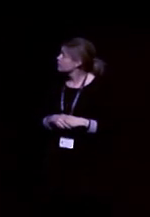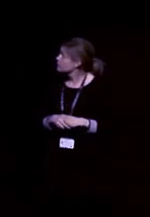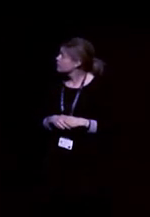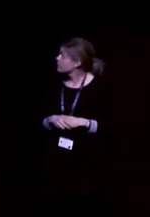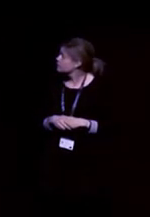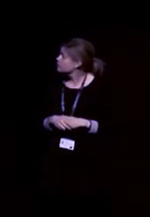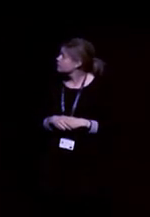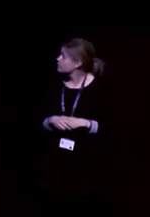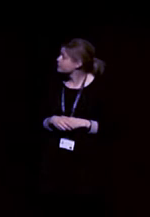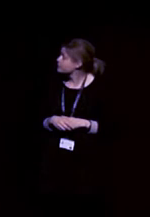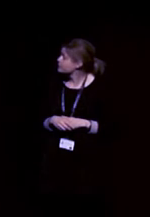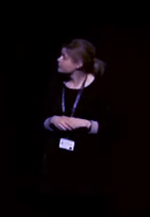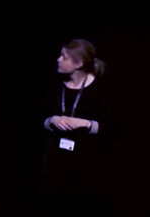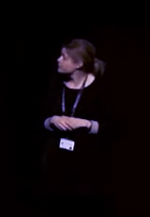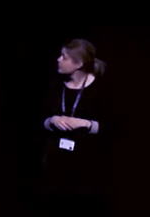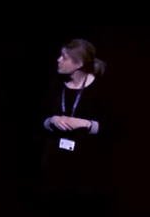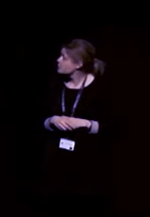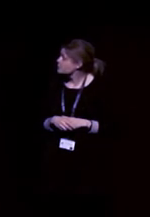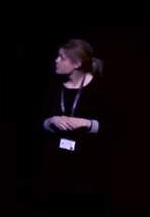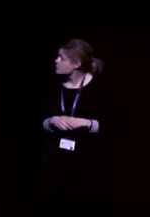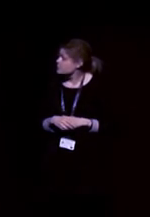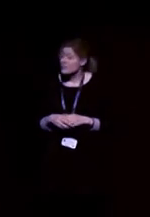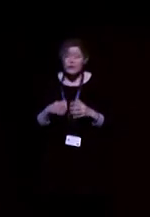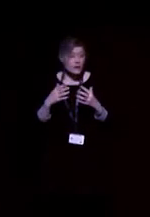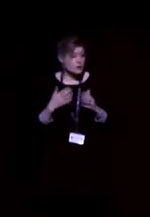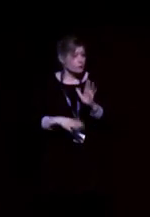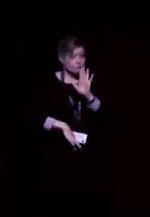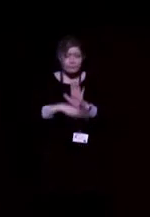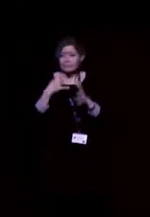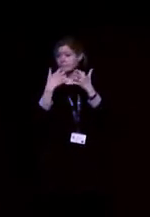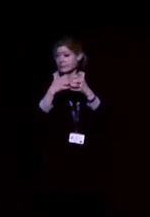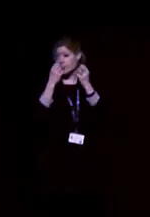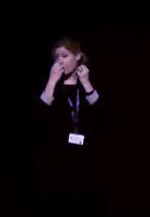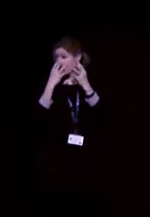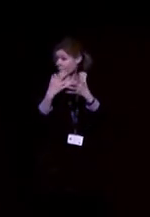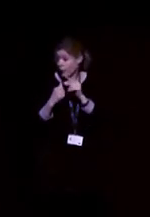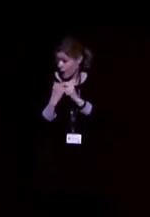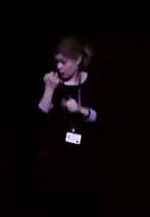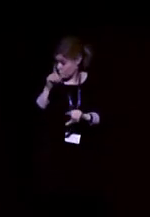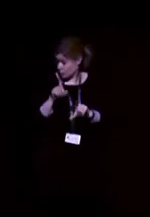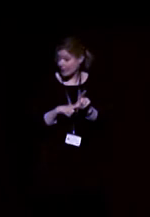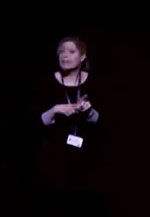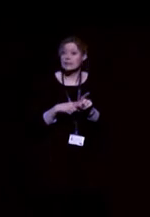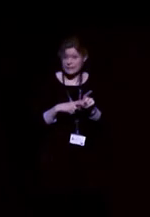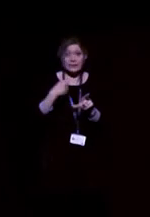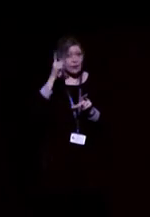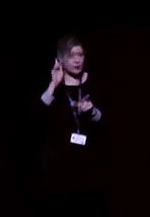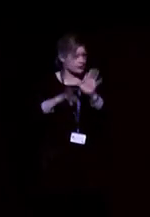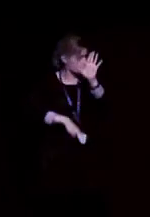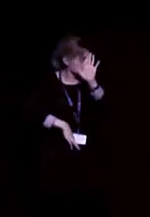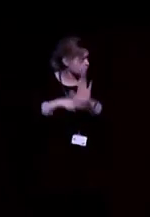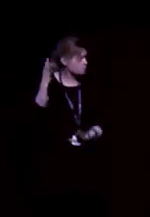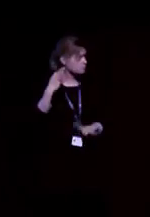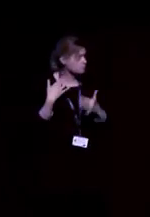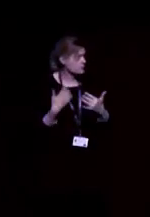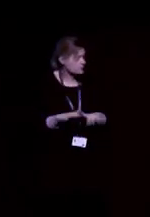So all this great technology is wonderful. We've really moved on with hearing aids in the last few years. However, many